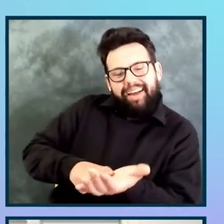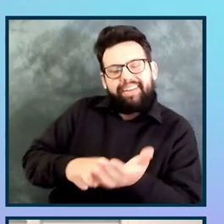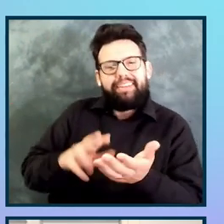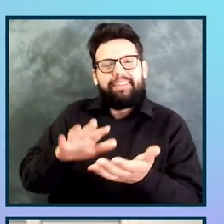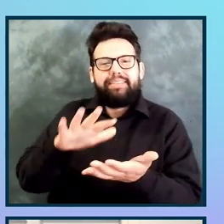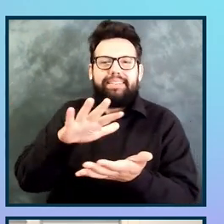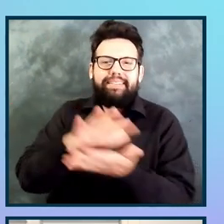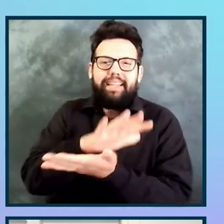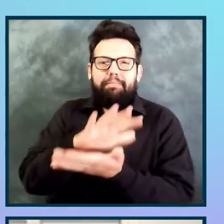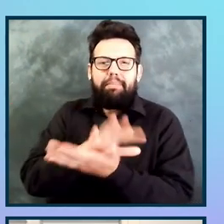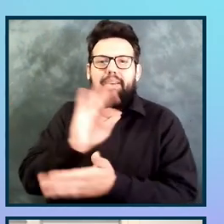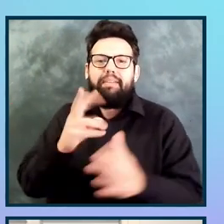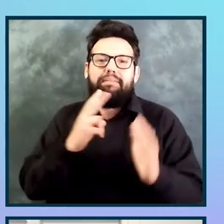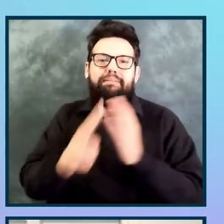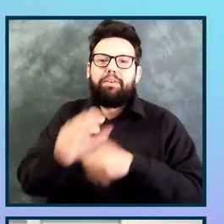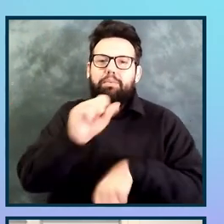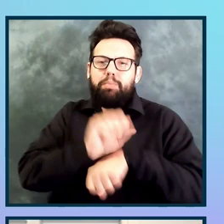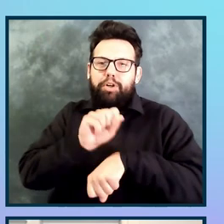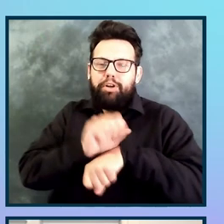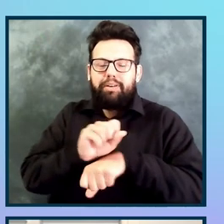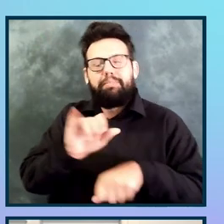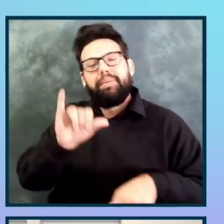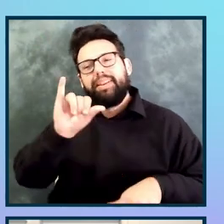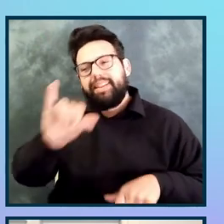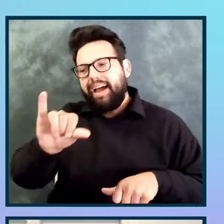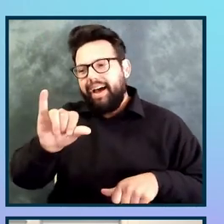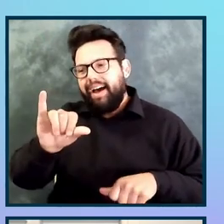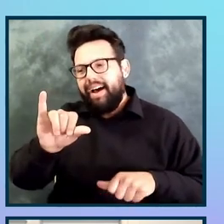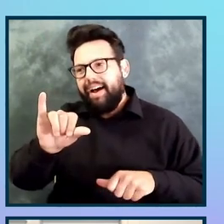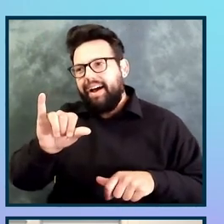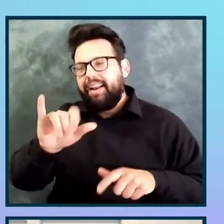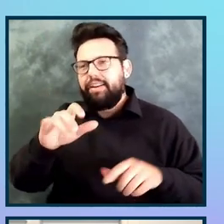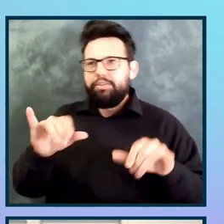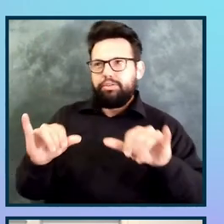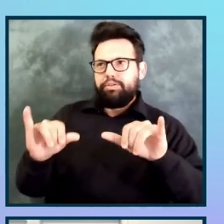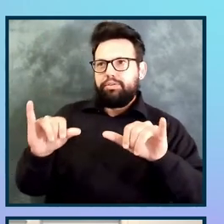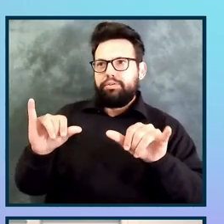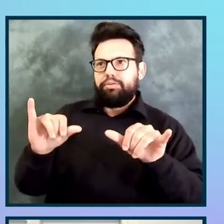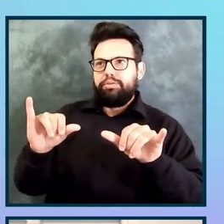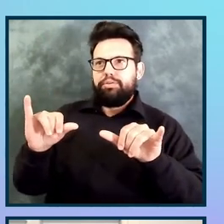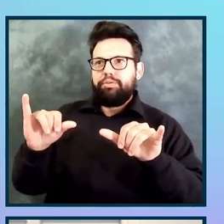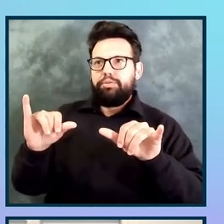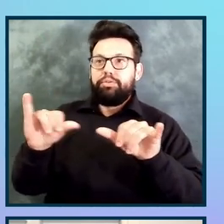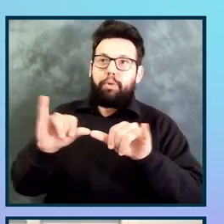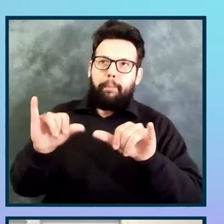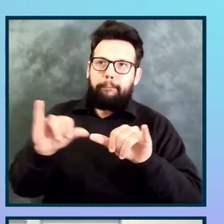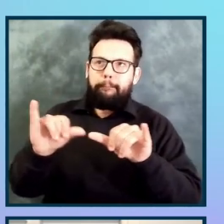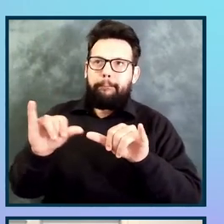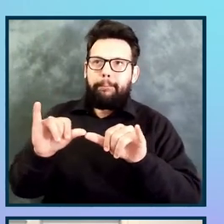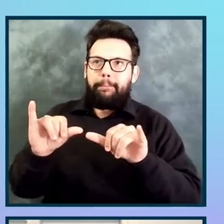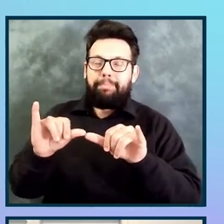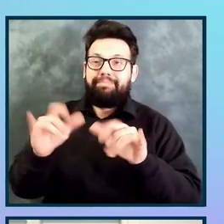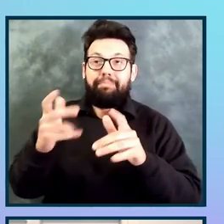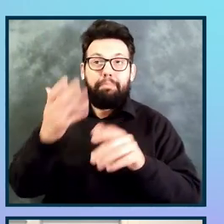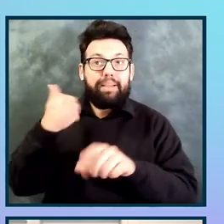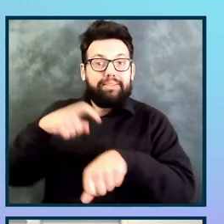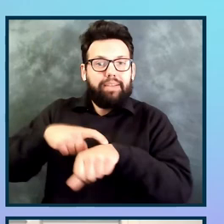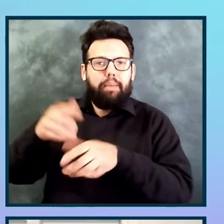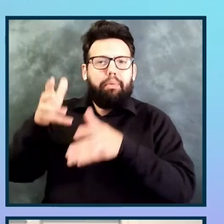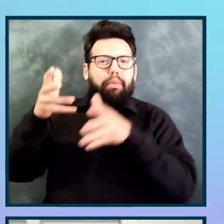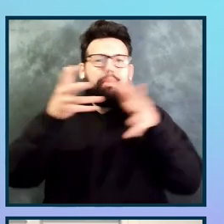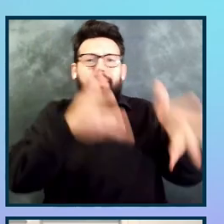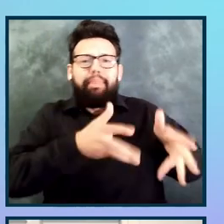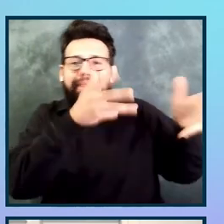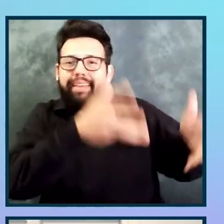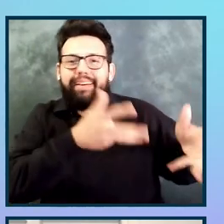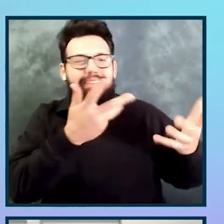wasn't as quite as relevant as it could have been had we been faster with everything. The second picture that